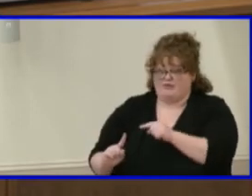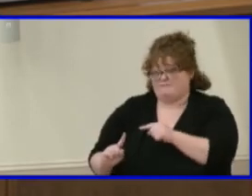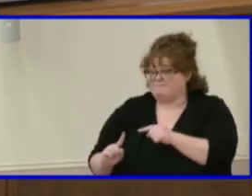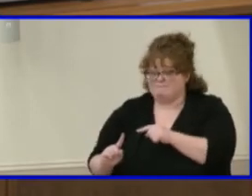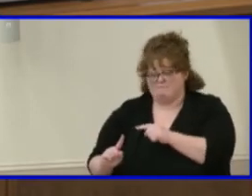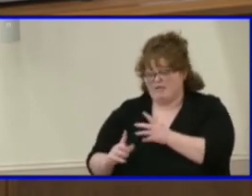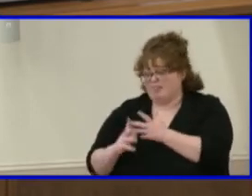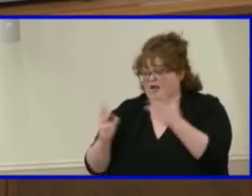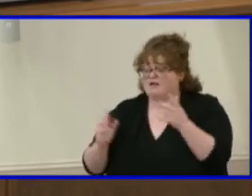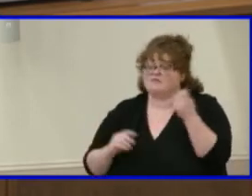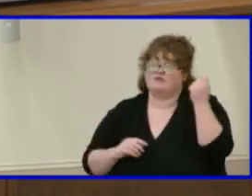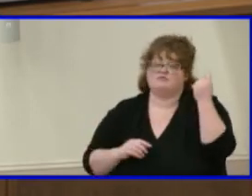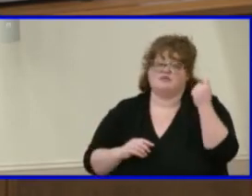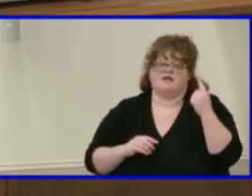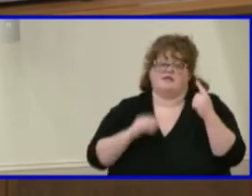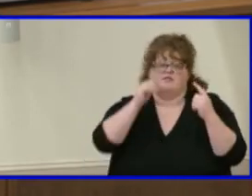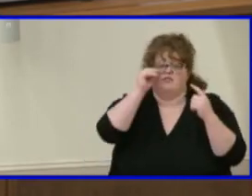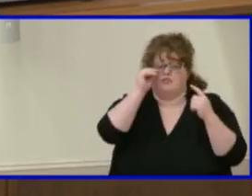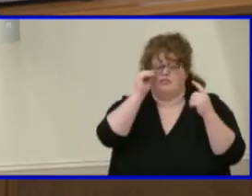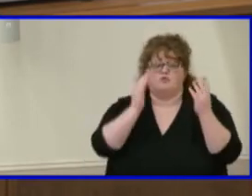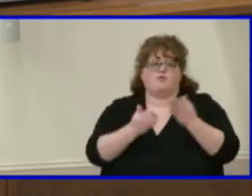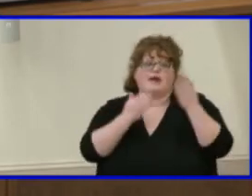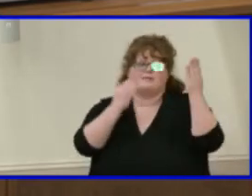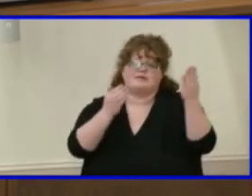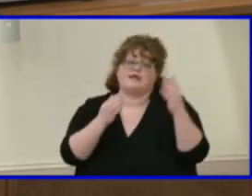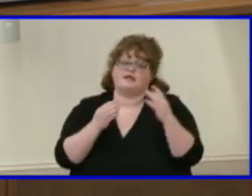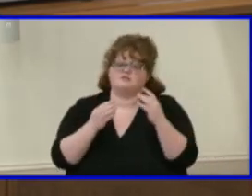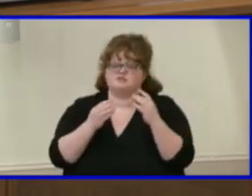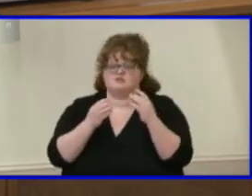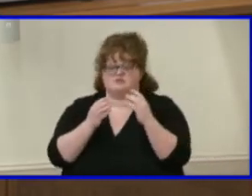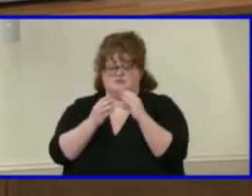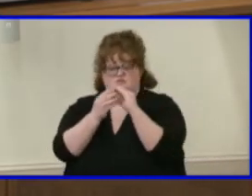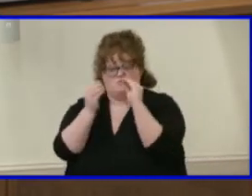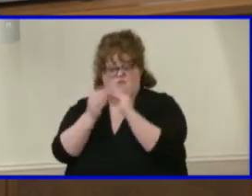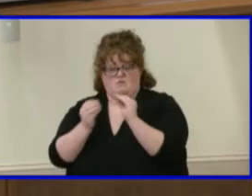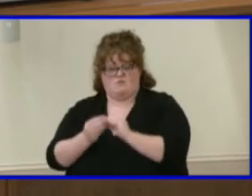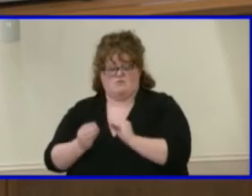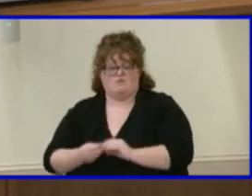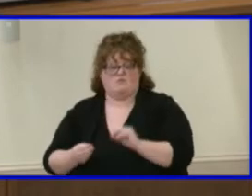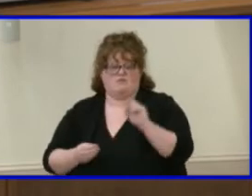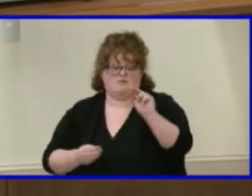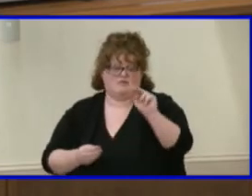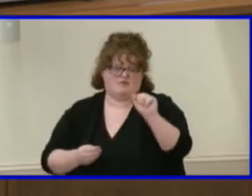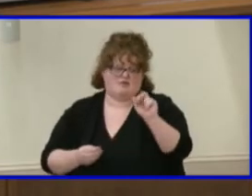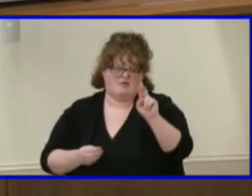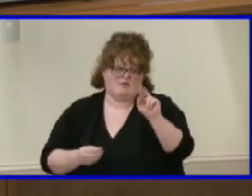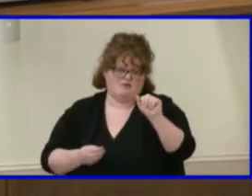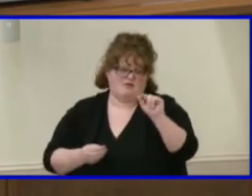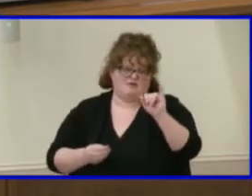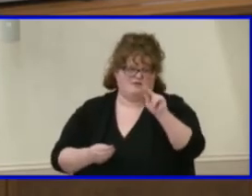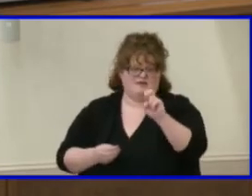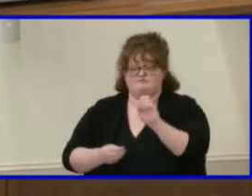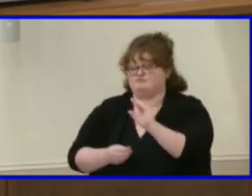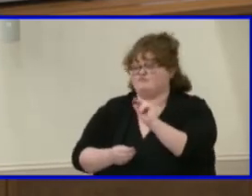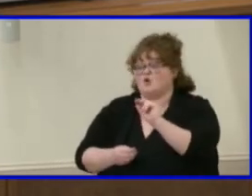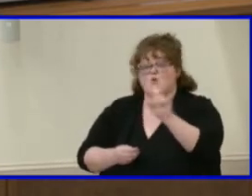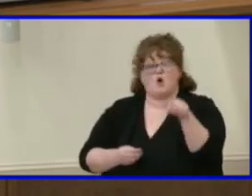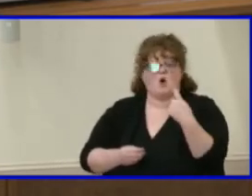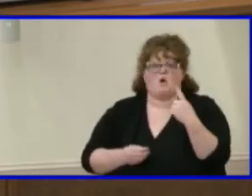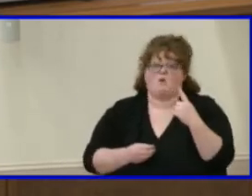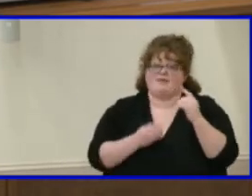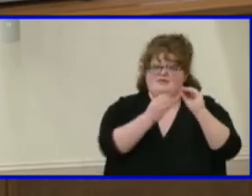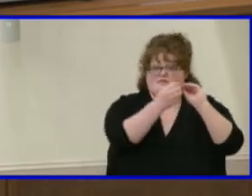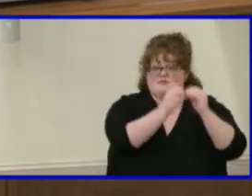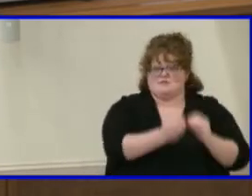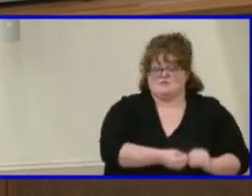narrative at all. They're strictly score based. And so, you know, they did try to remove that from a previous version